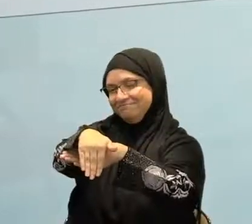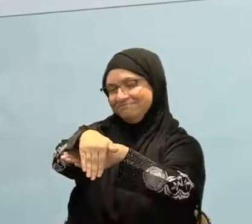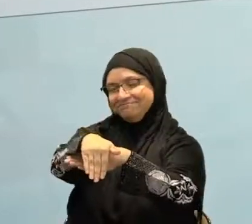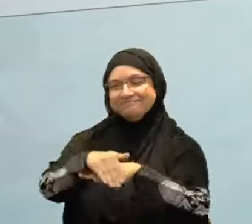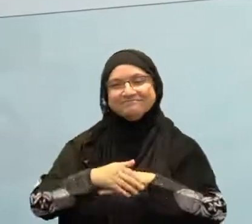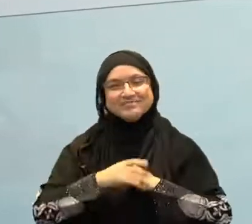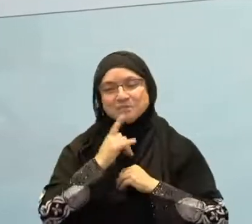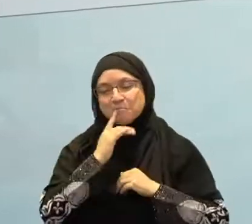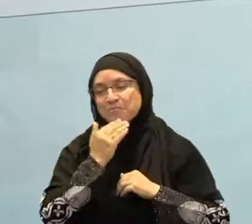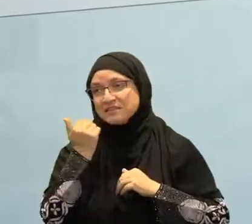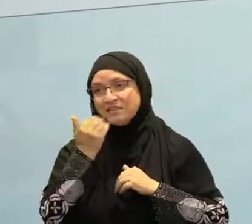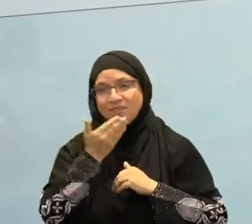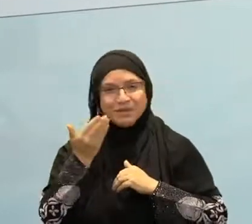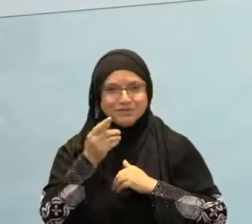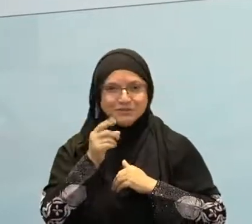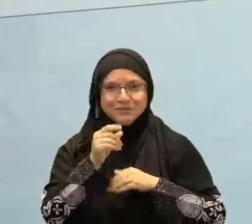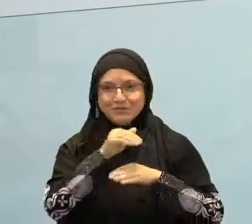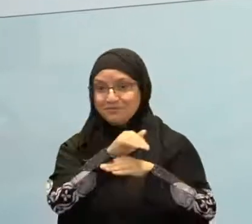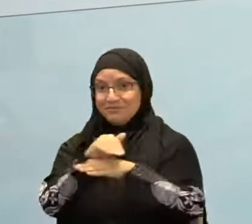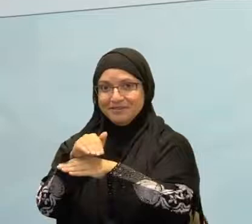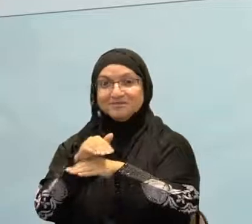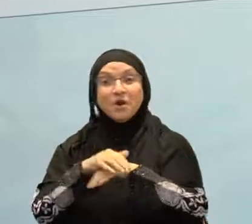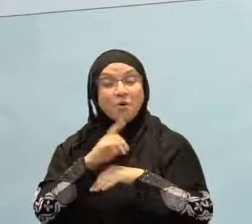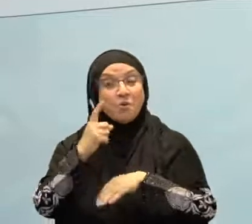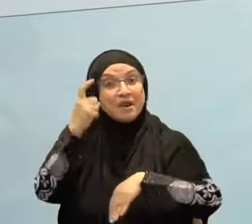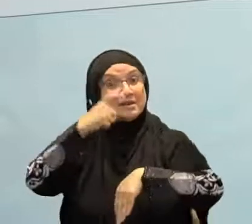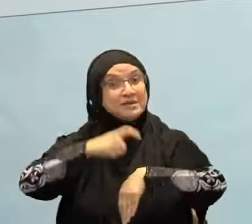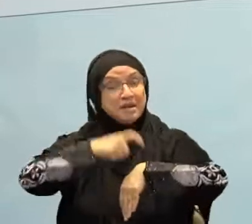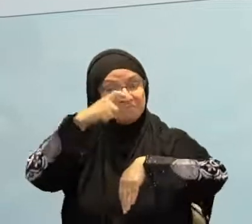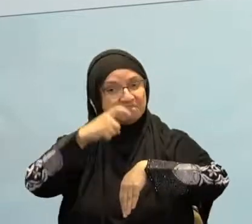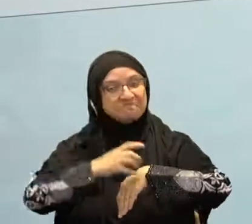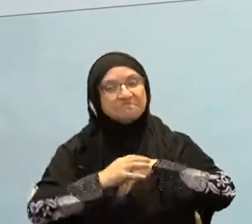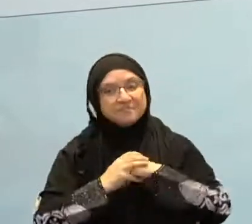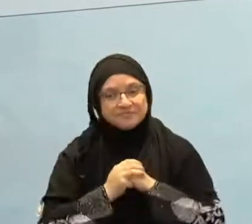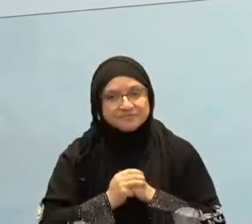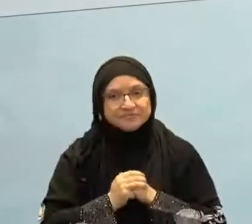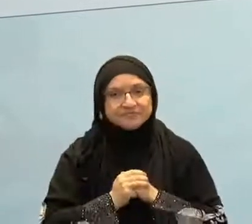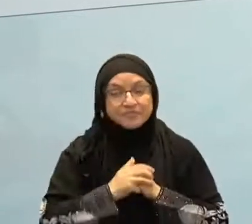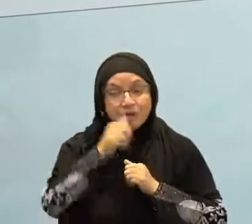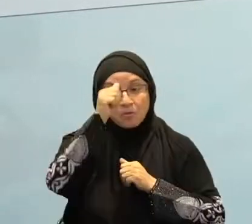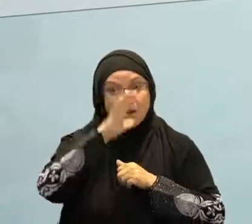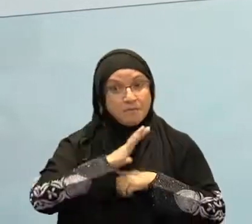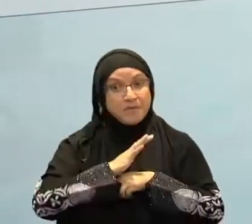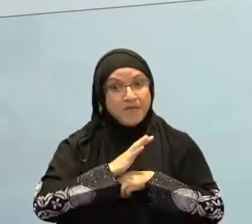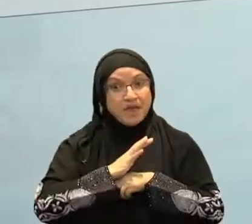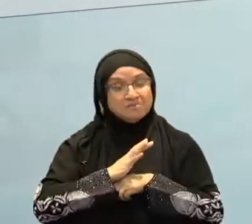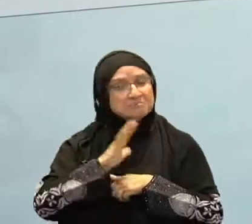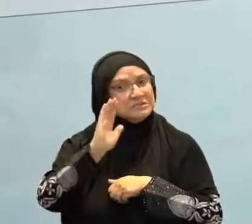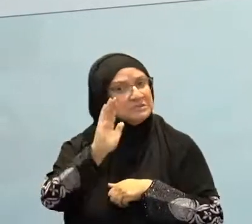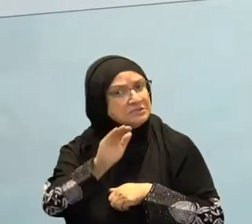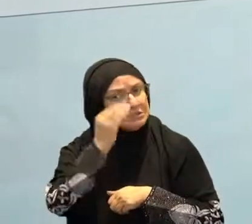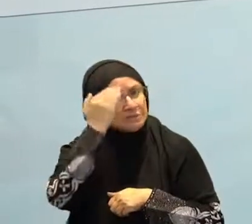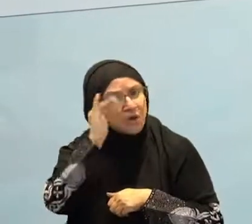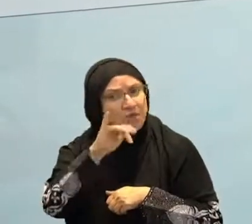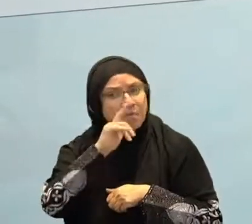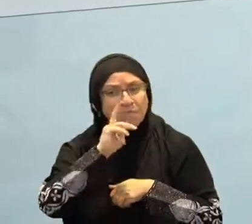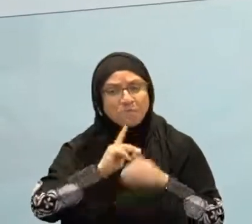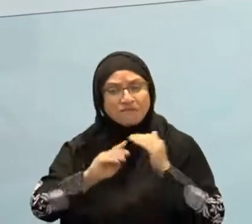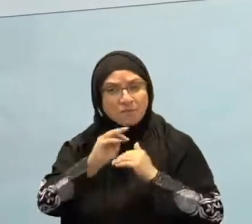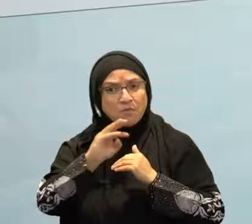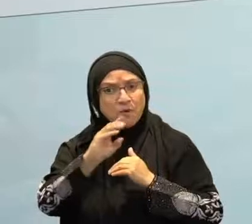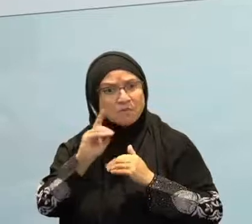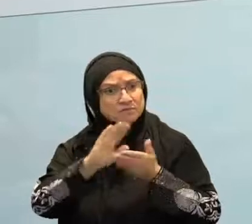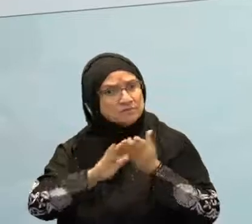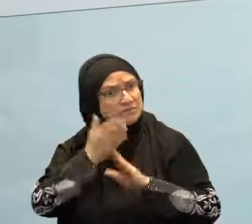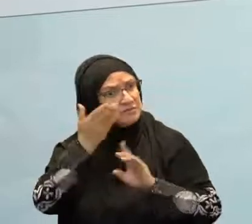time, he grabbed the shoulder of a man and he said to him, yanzil allahu ta'ala, kulla layla,